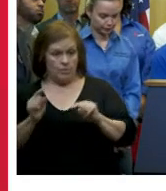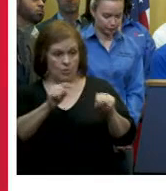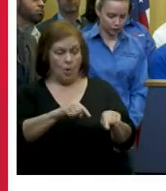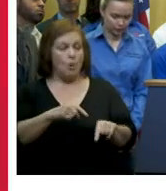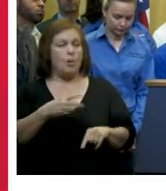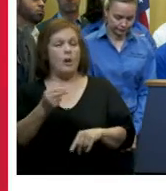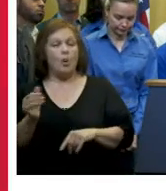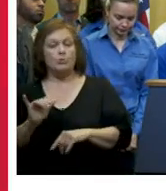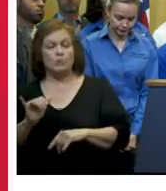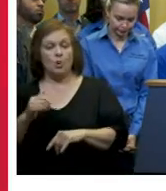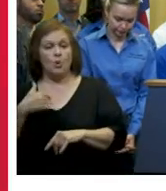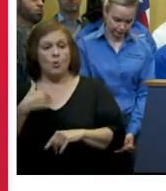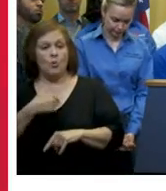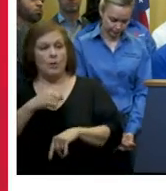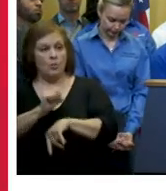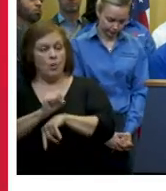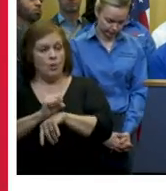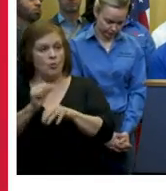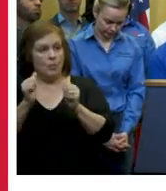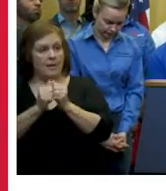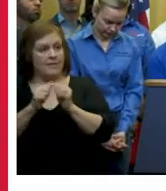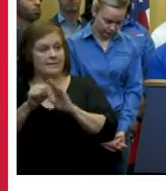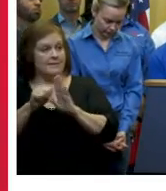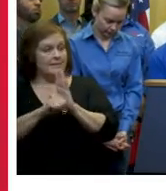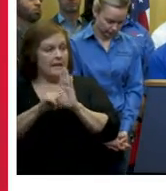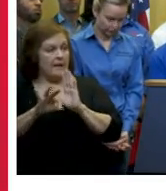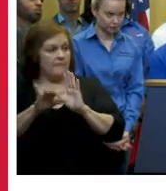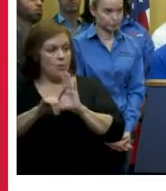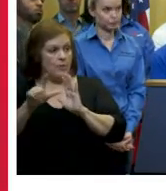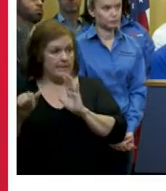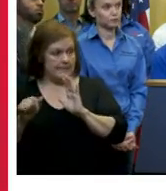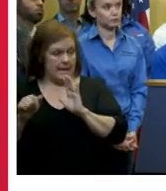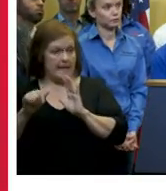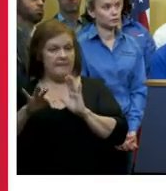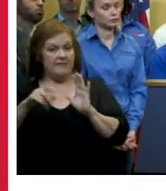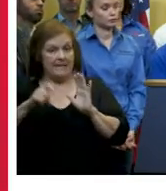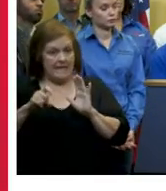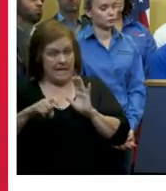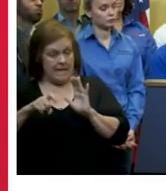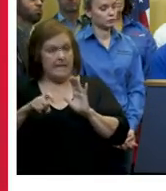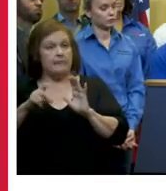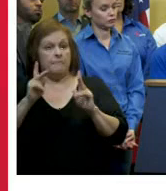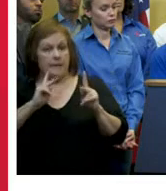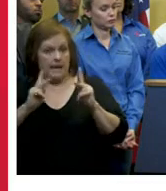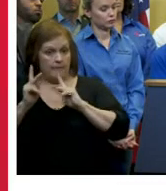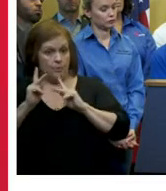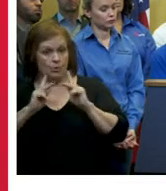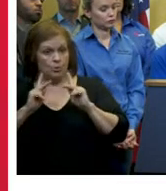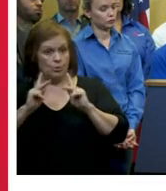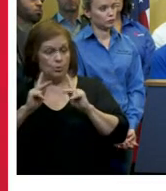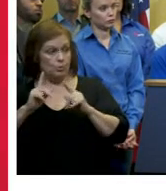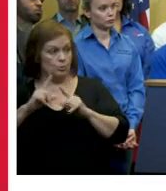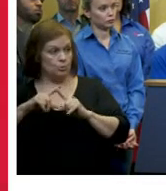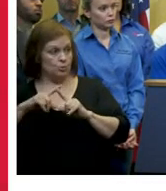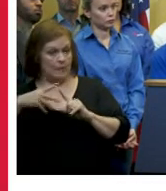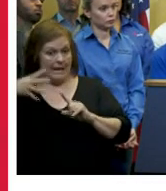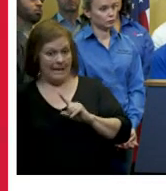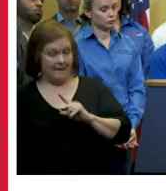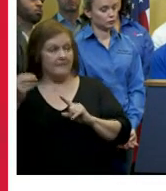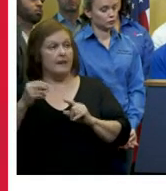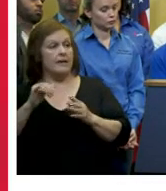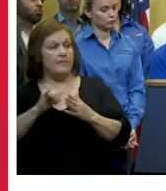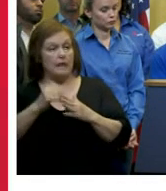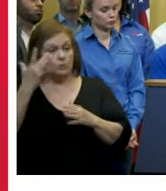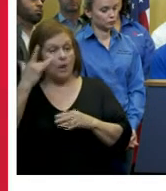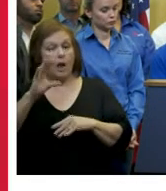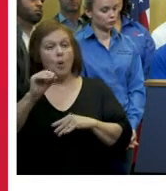worked also in coordination with the state of louisiana should we need to move people that's why the coach buses at